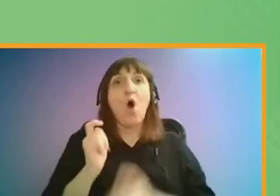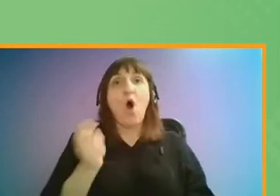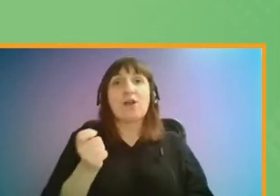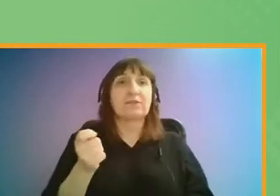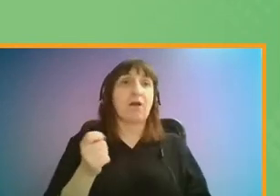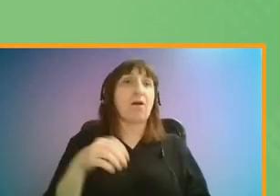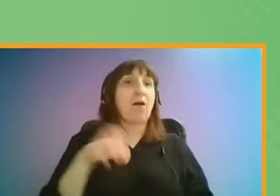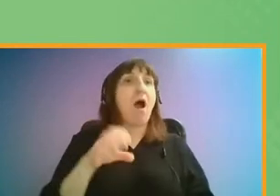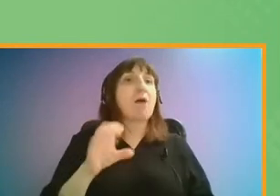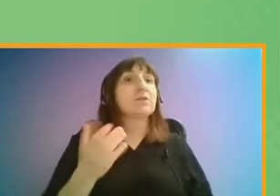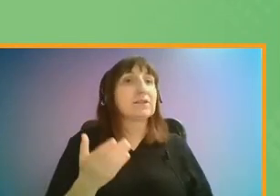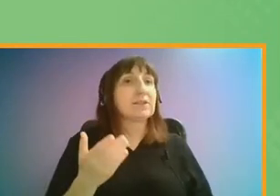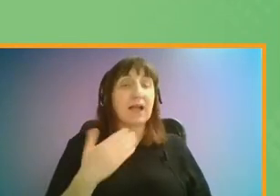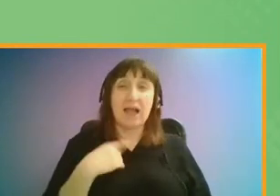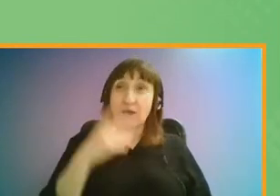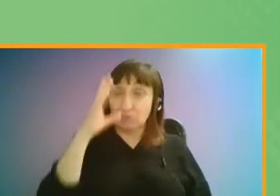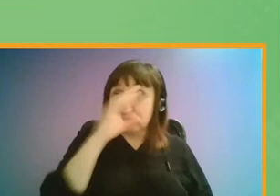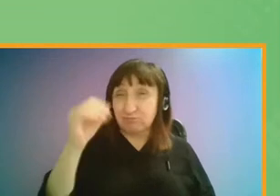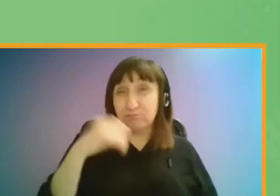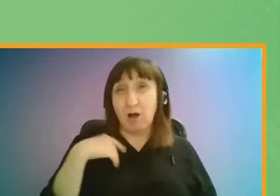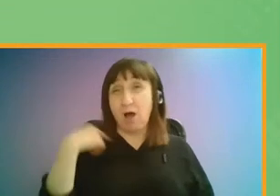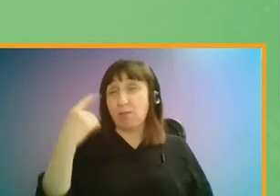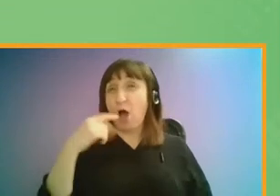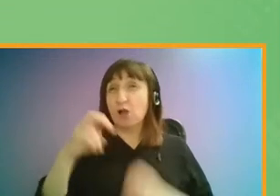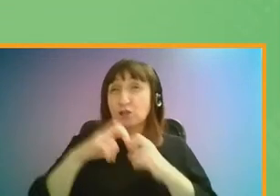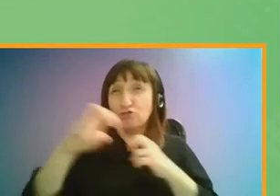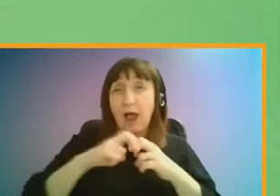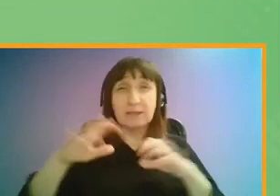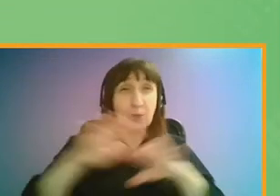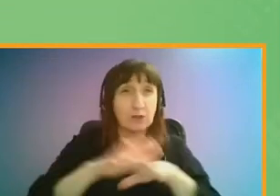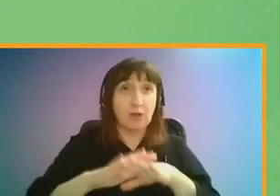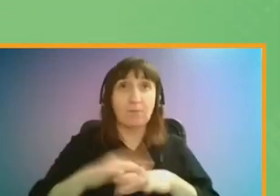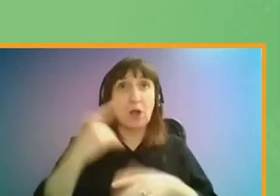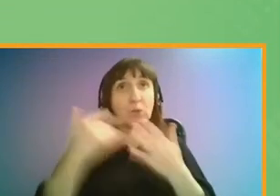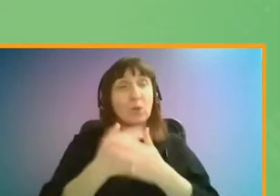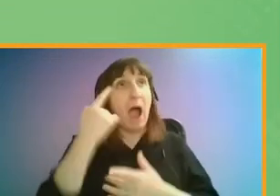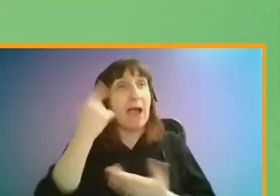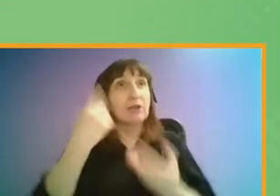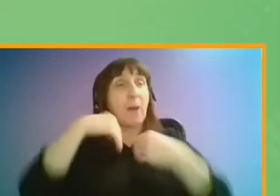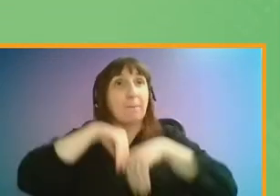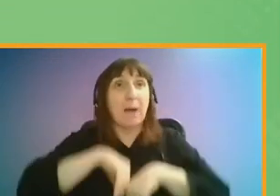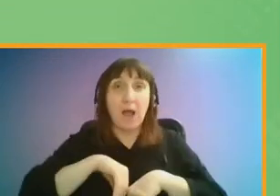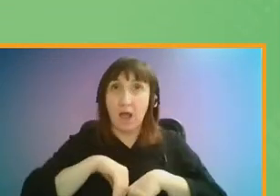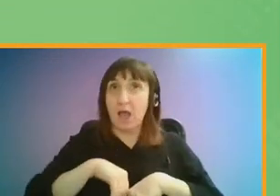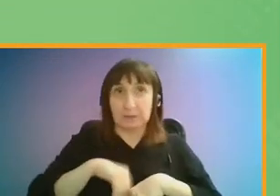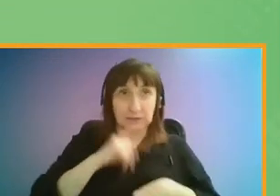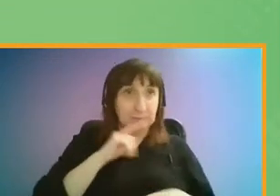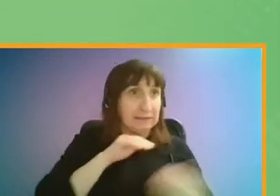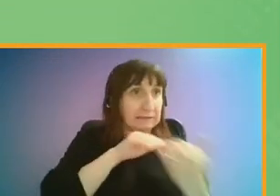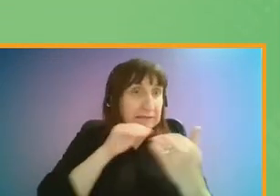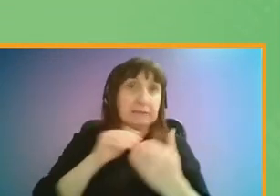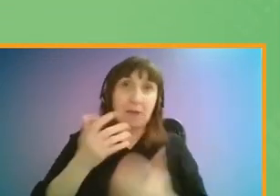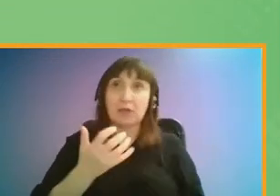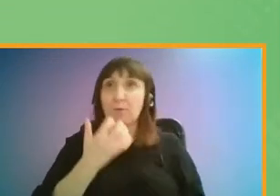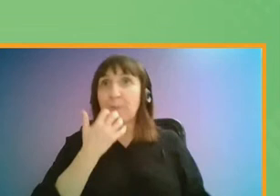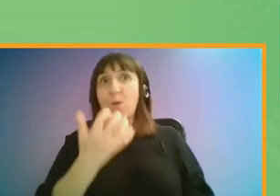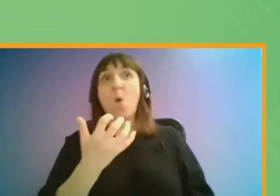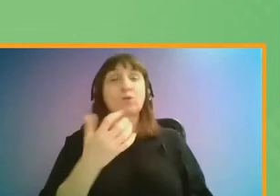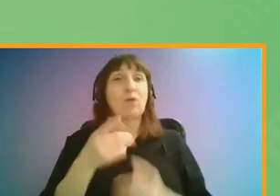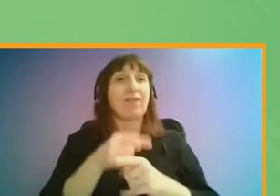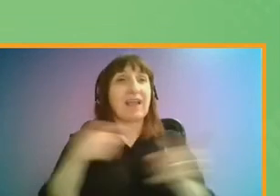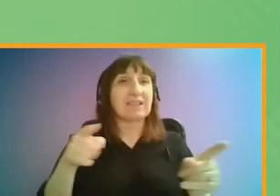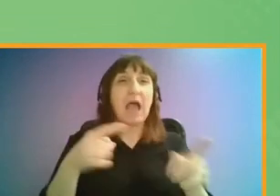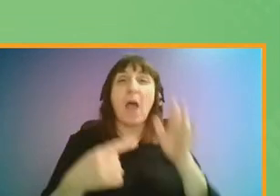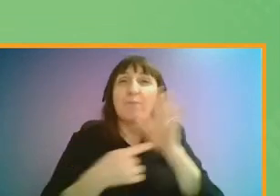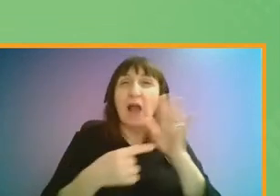conversations highlighted the scope for London's transport network to embrace big ideas to meet demand and sustainability goals. This